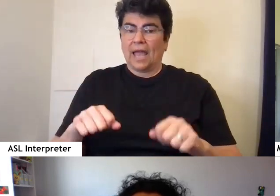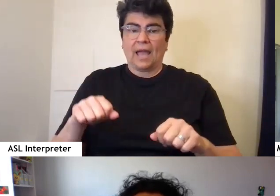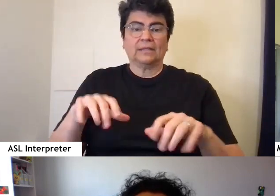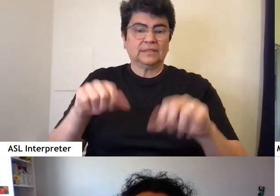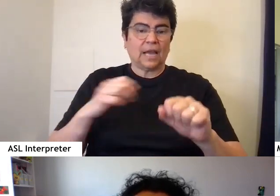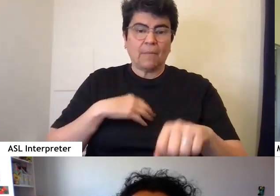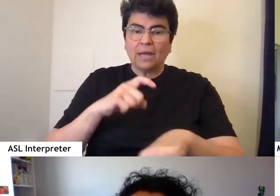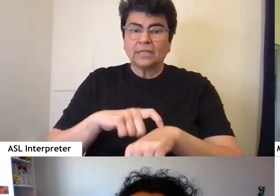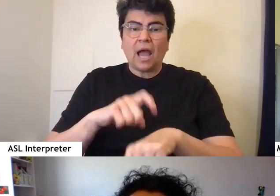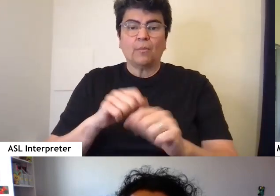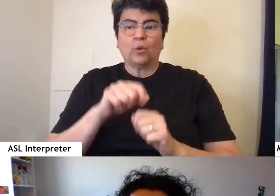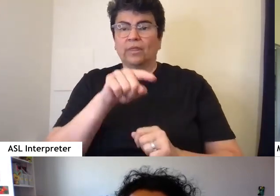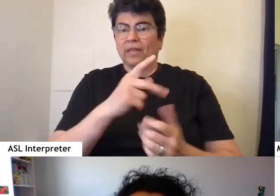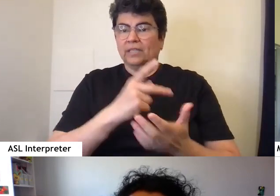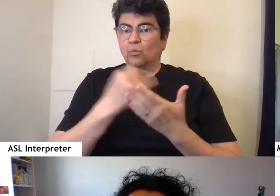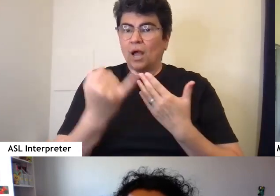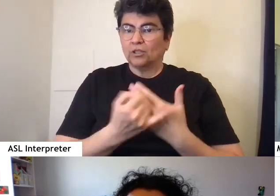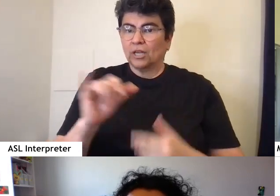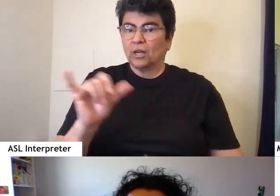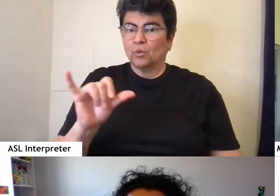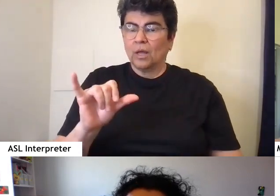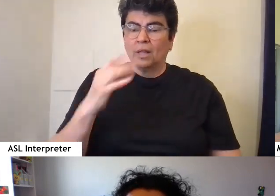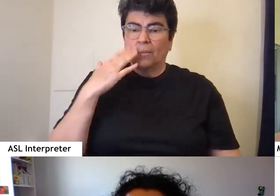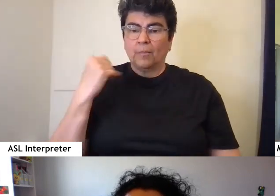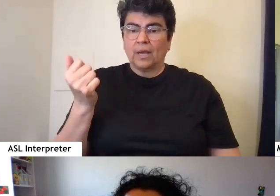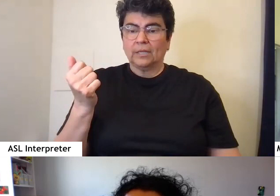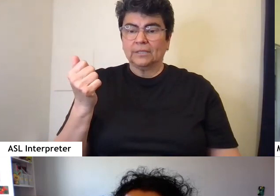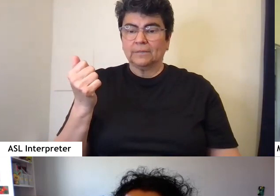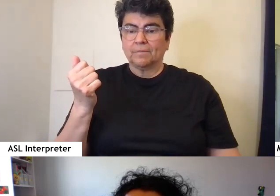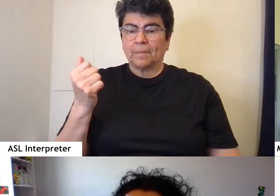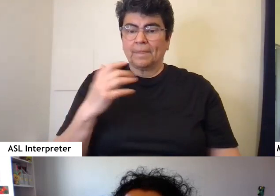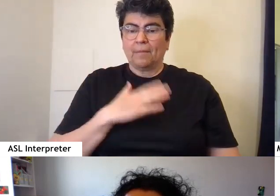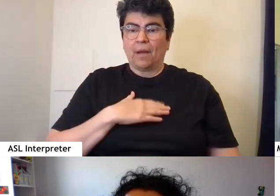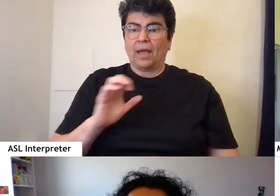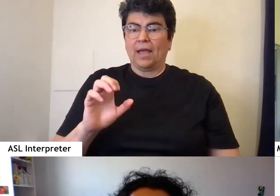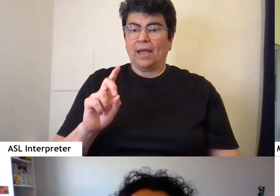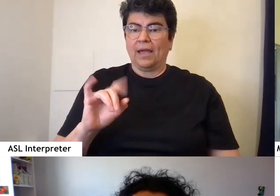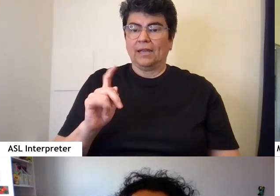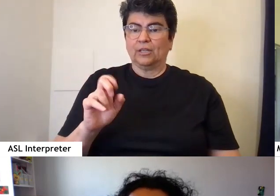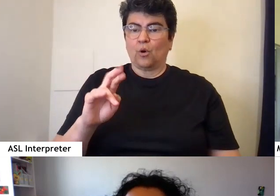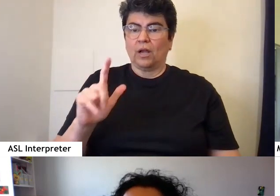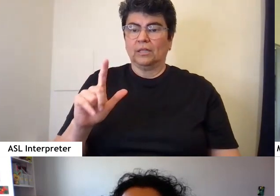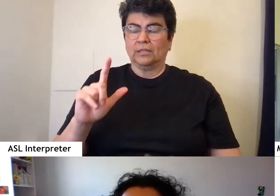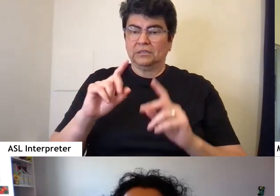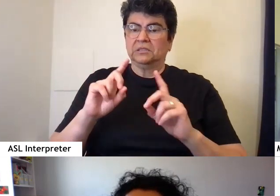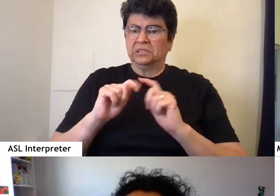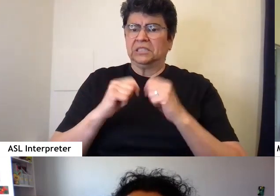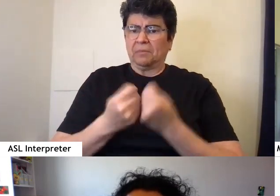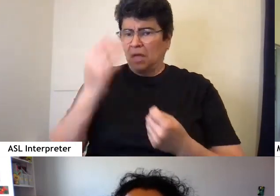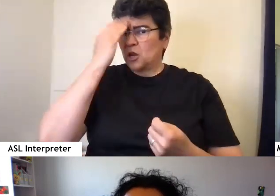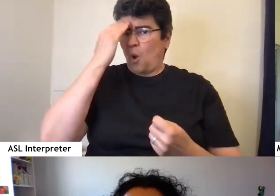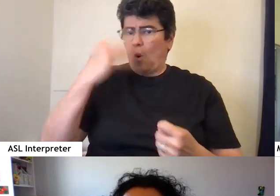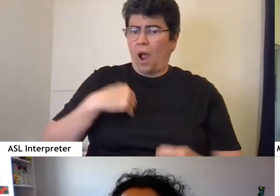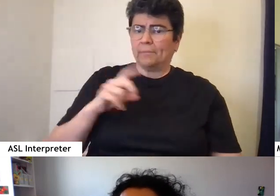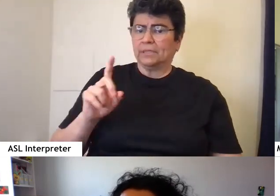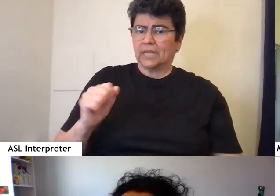with this project as well because of my editorial team knowing that I am disabled and understanding that I'm